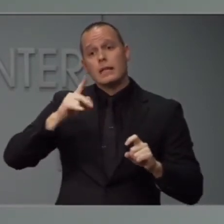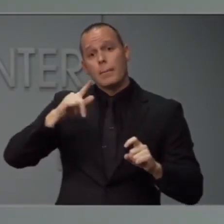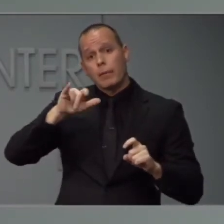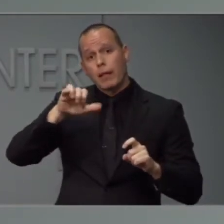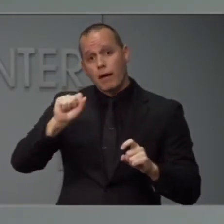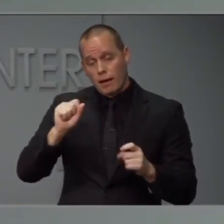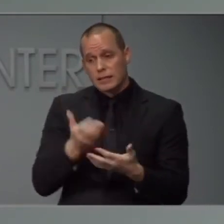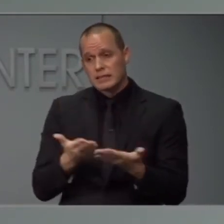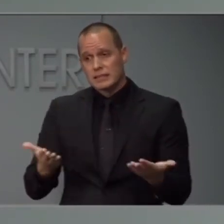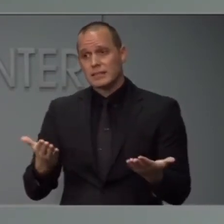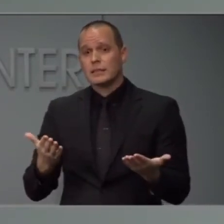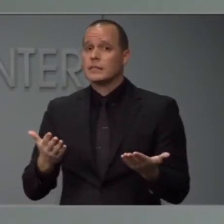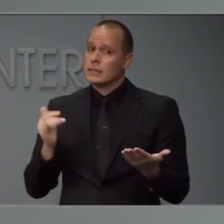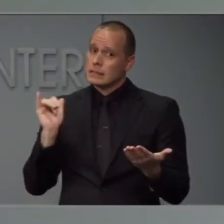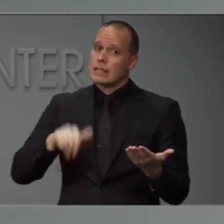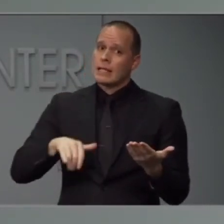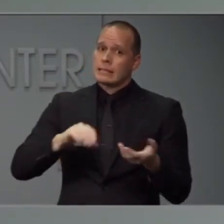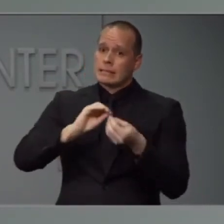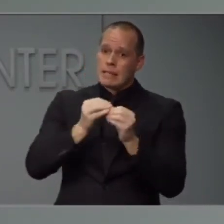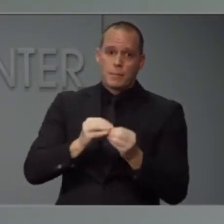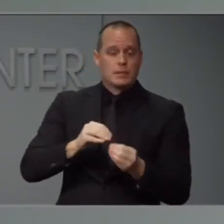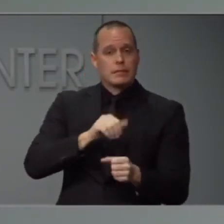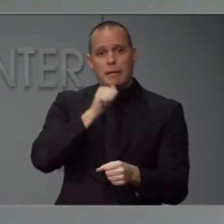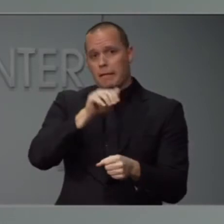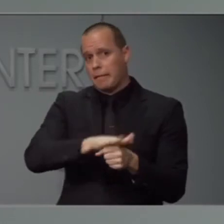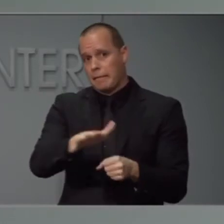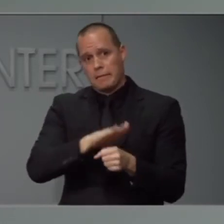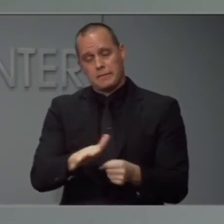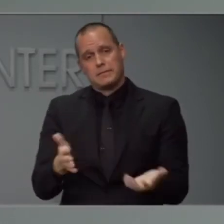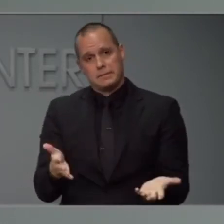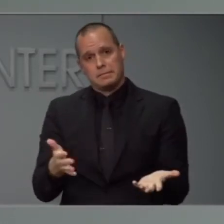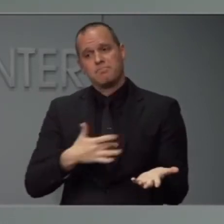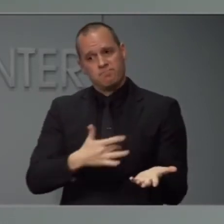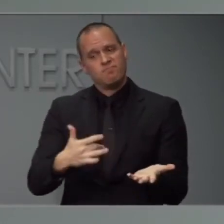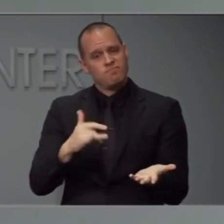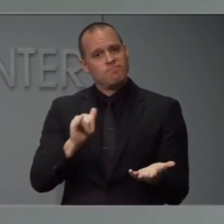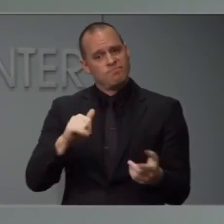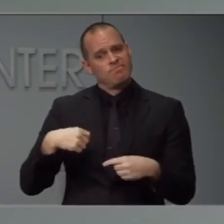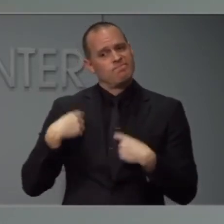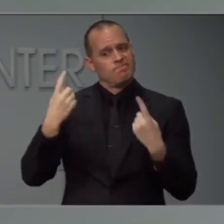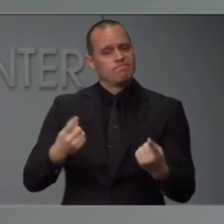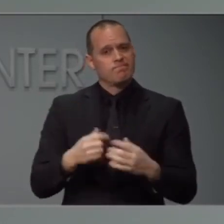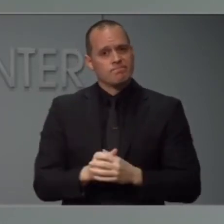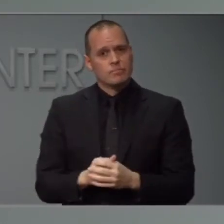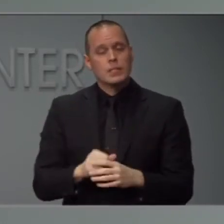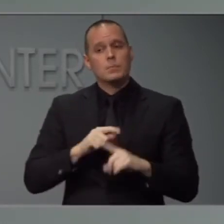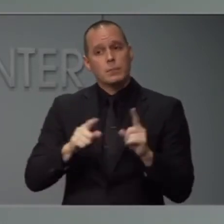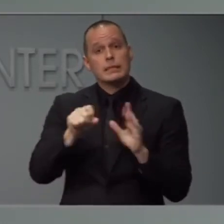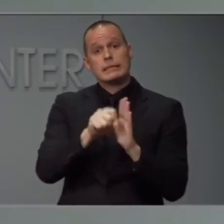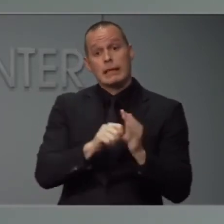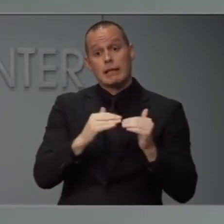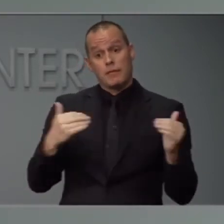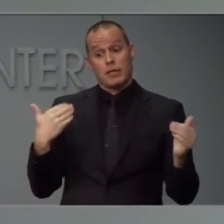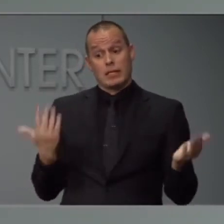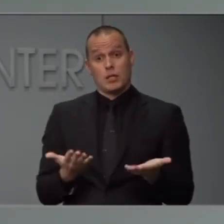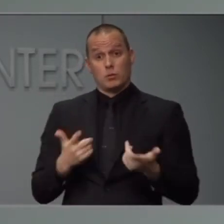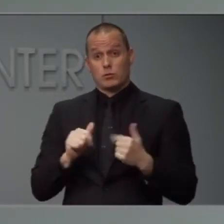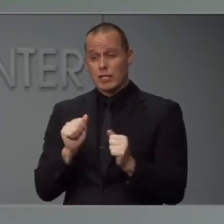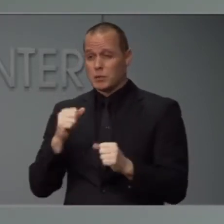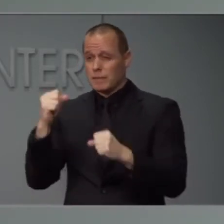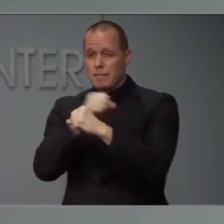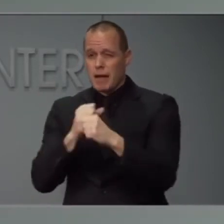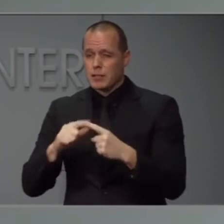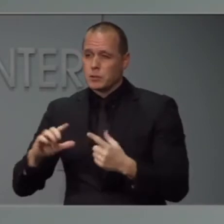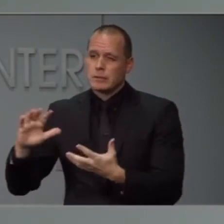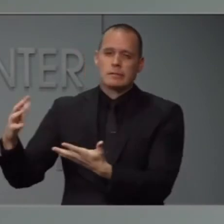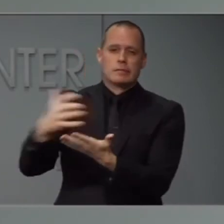continue to be an issue as we work through this virus. Know that we're doing everything we can at the state level to both get the supplies we